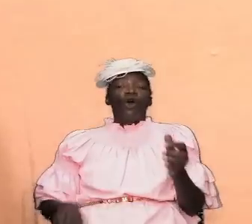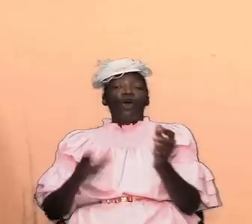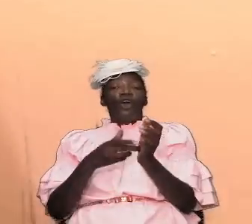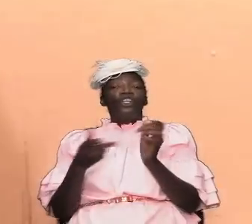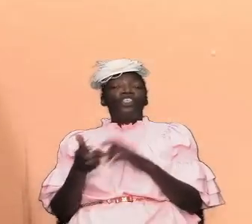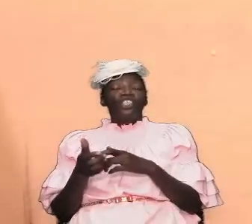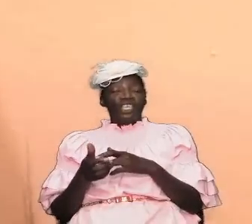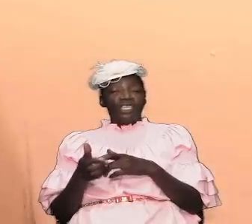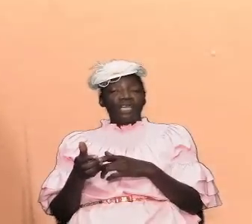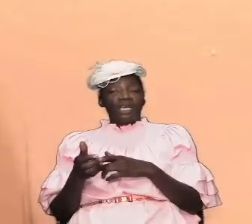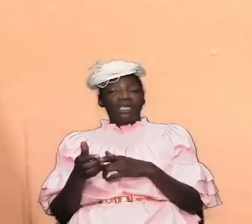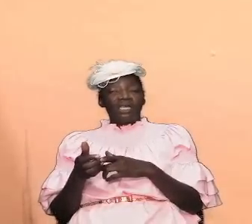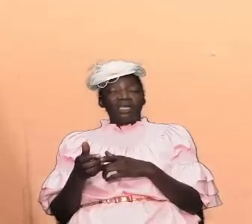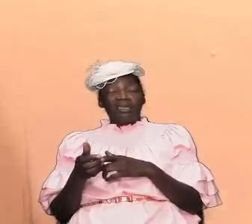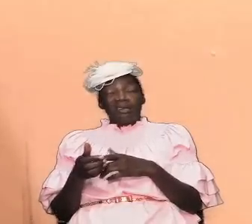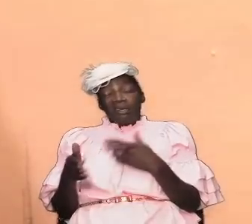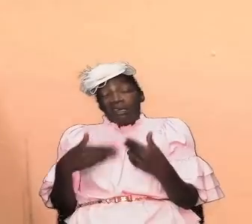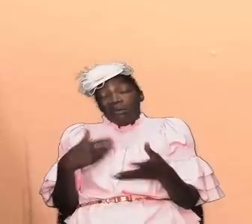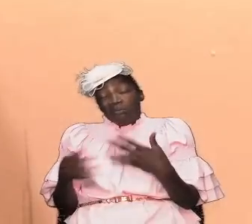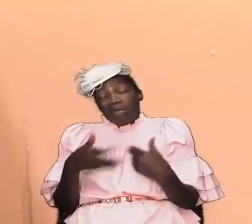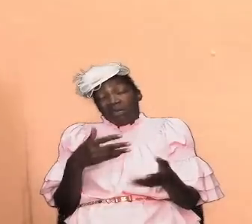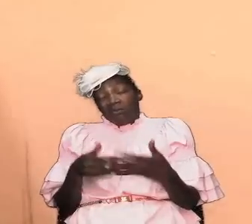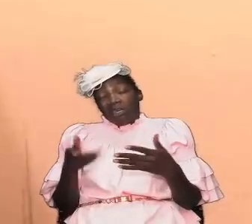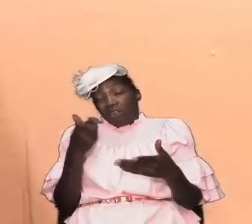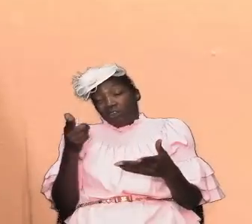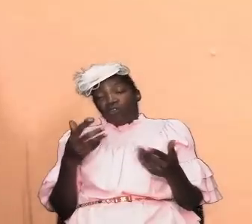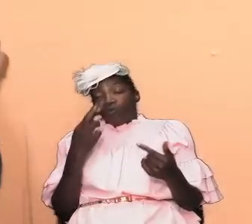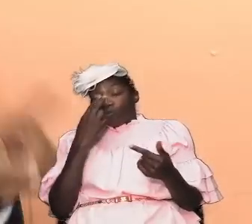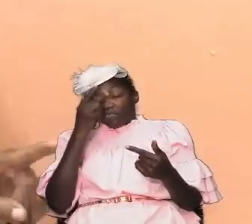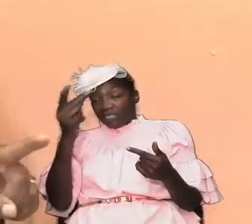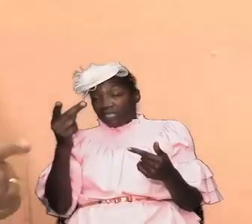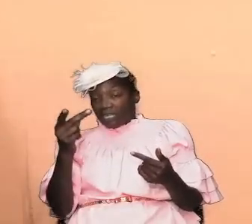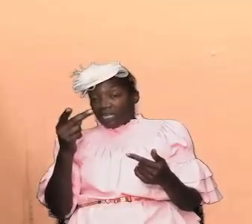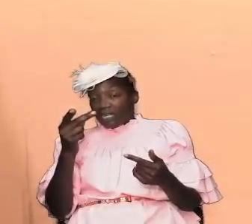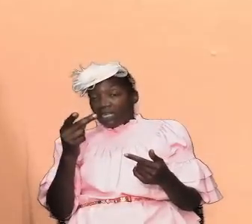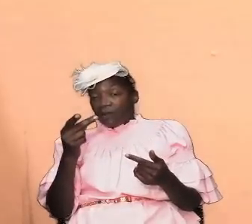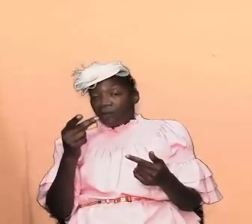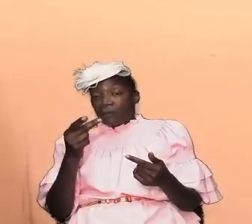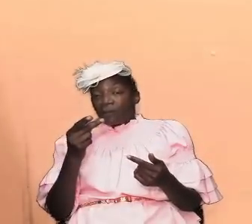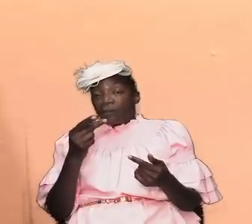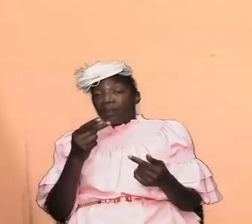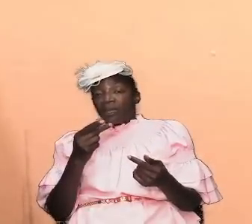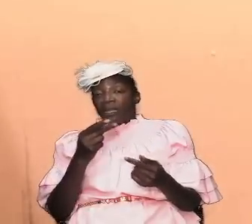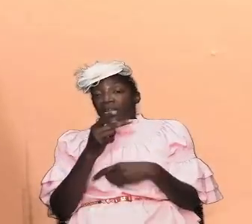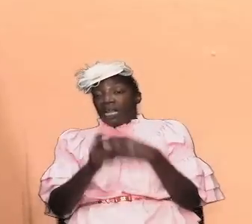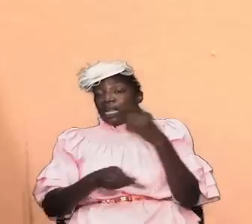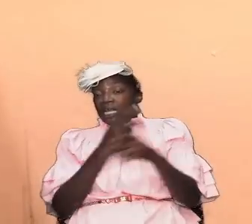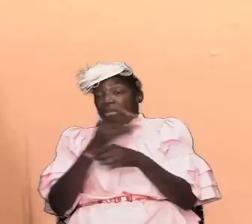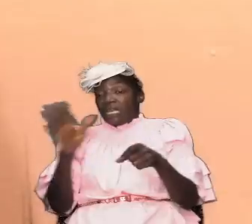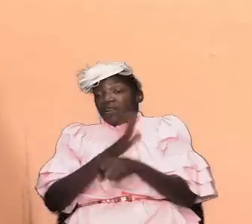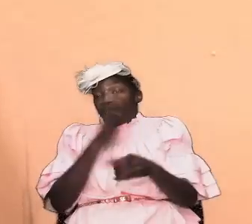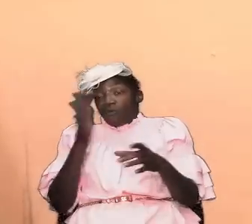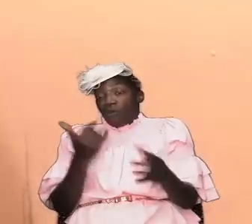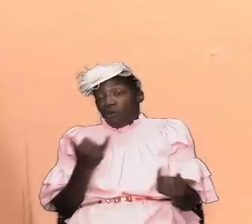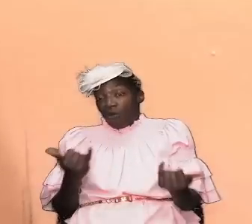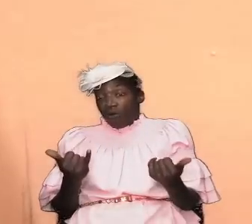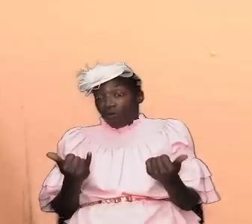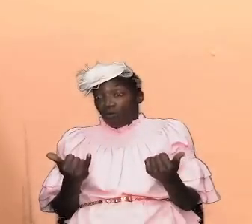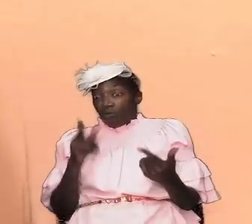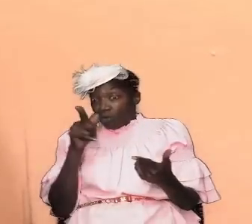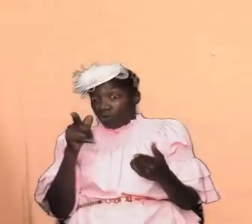and irrespective of how you see it be careful how we kick against the pricks